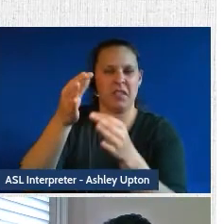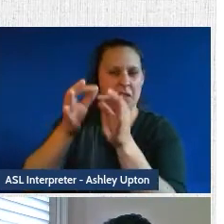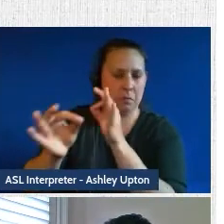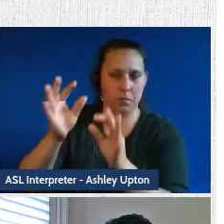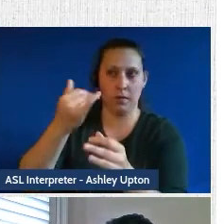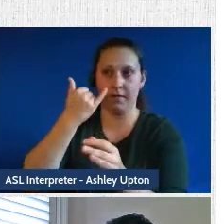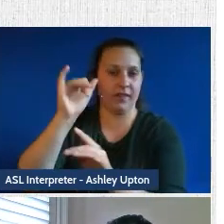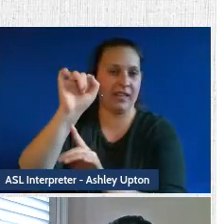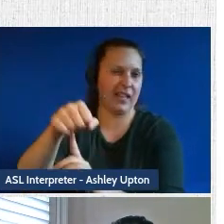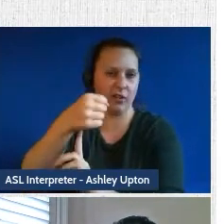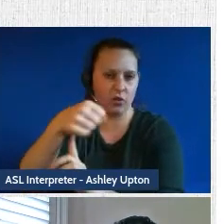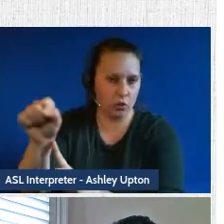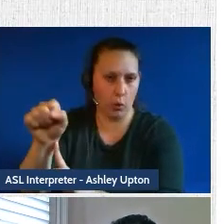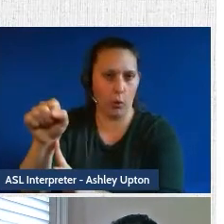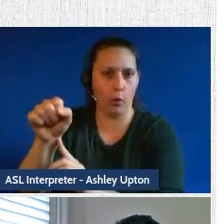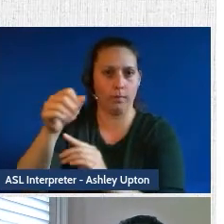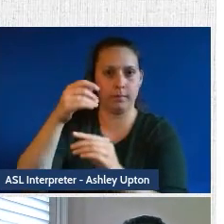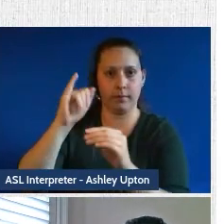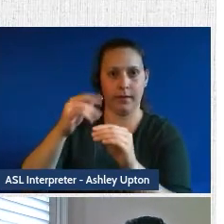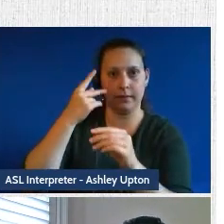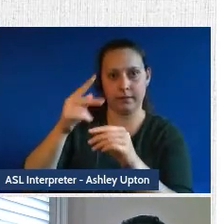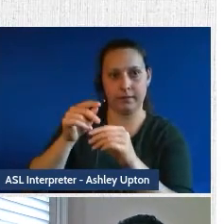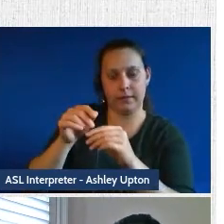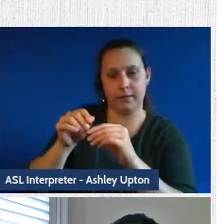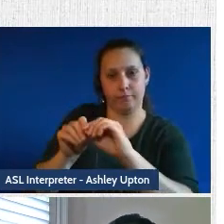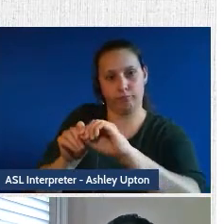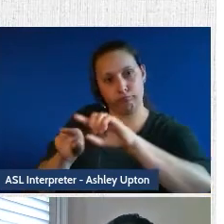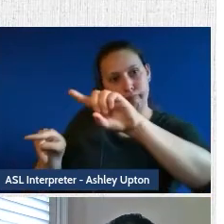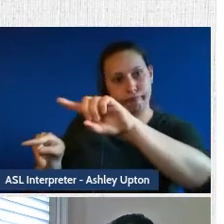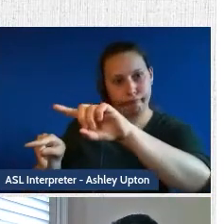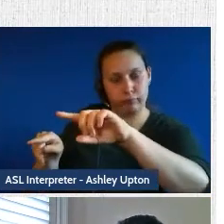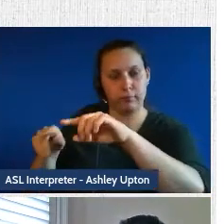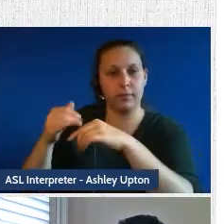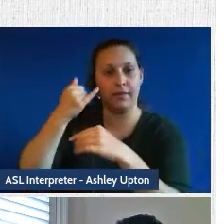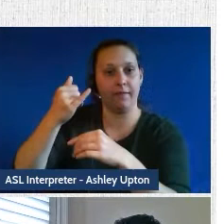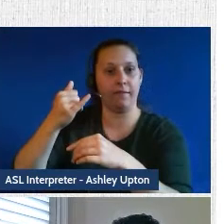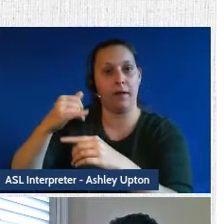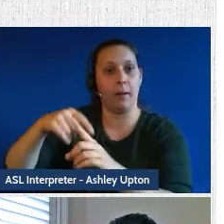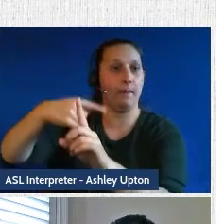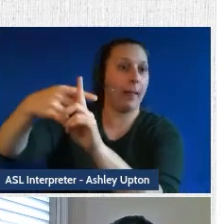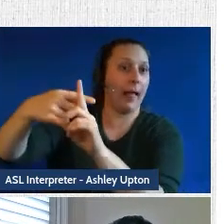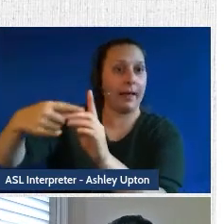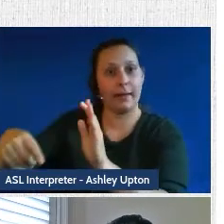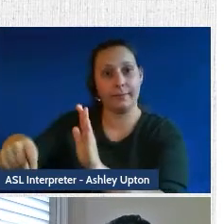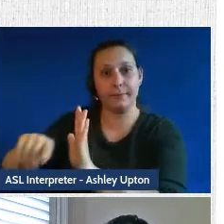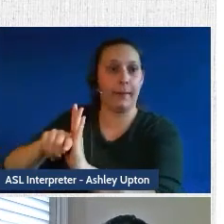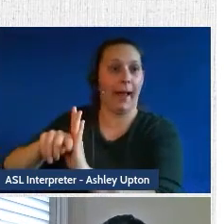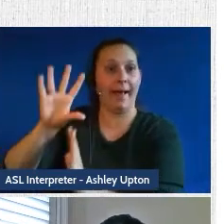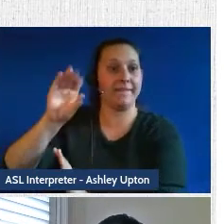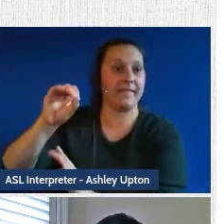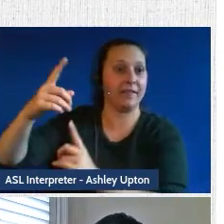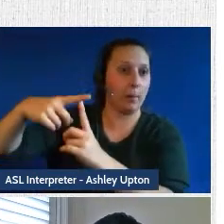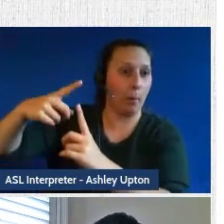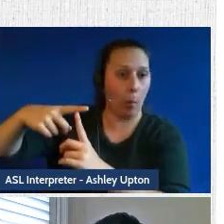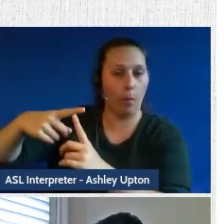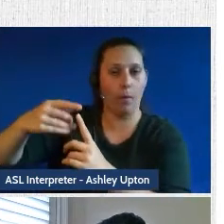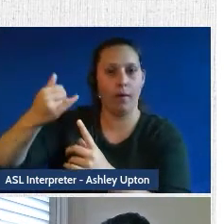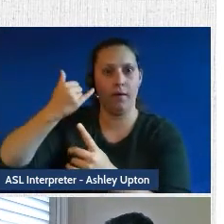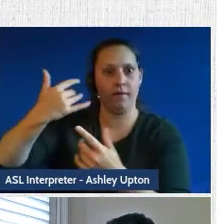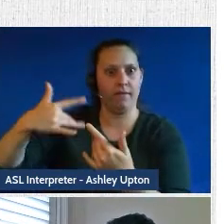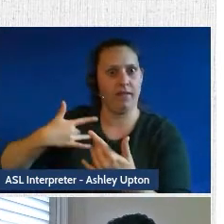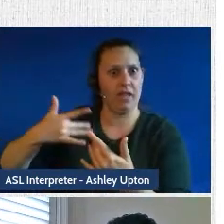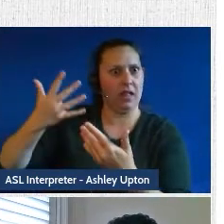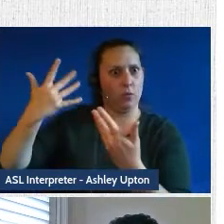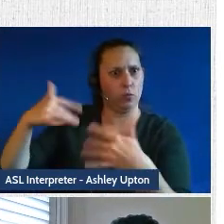on yes or no on that question, we're able to give an arbitrary value of let's say plus or minus 50 points for something that we consider to be very highly weighted.